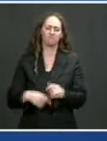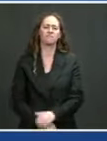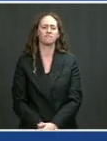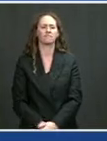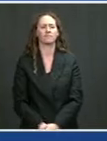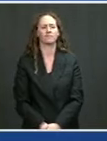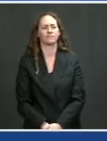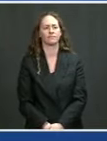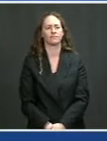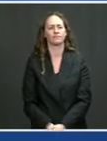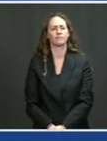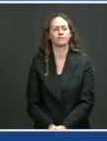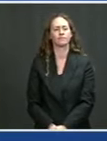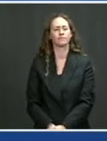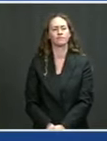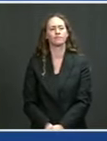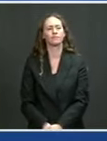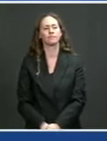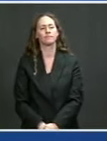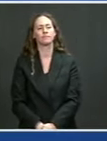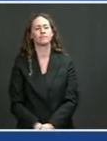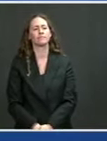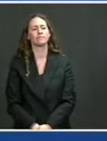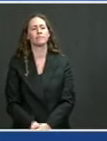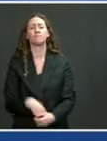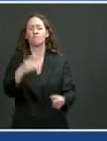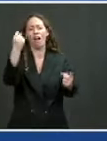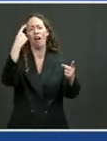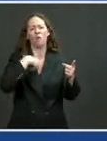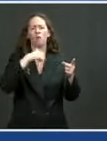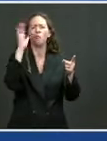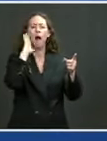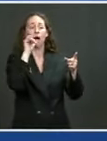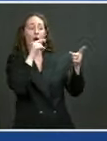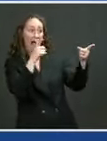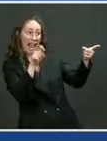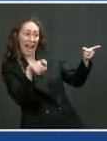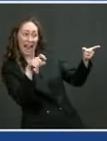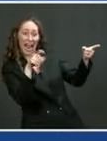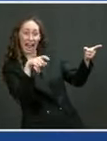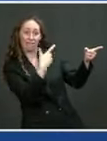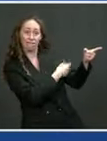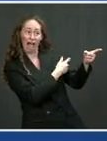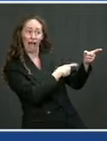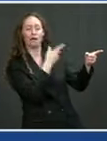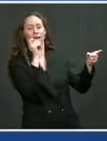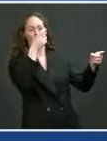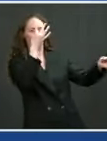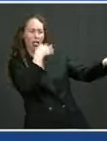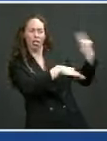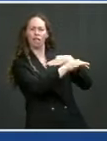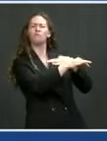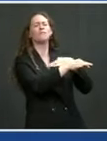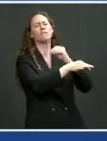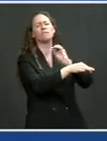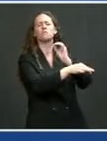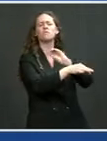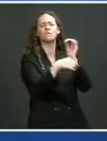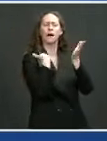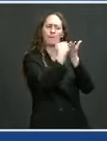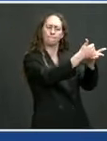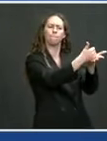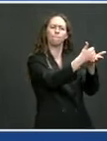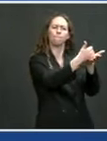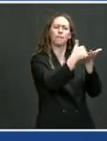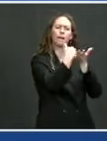countries. We'll work with COVAX, the international organization set up, and other partners to ensure that the vaccines are